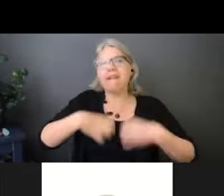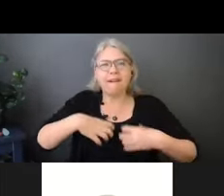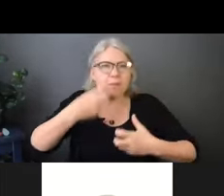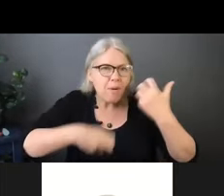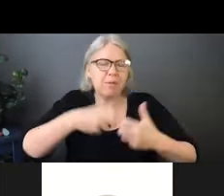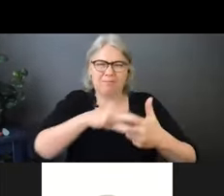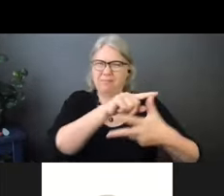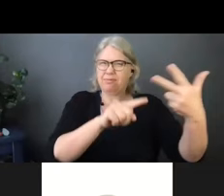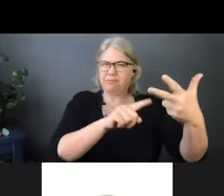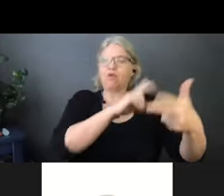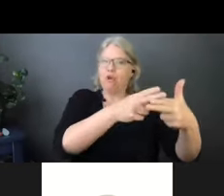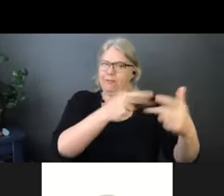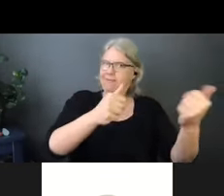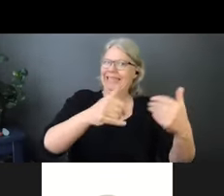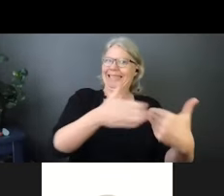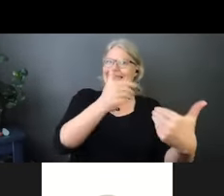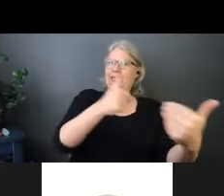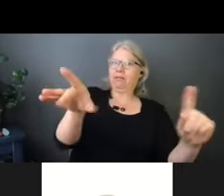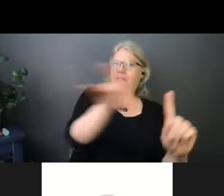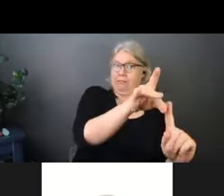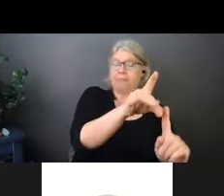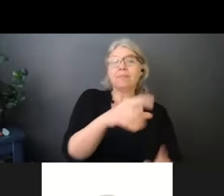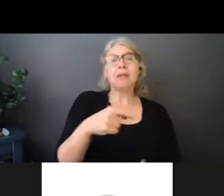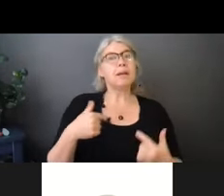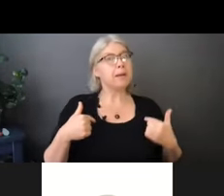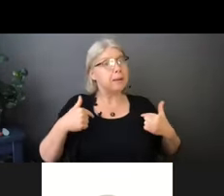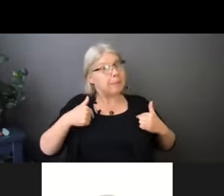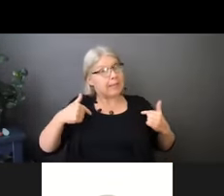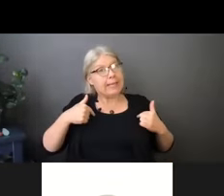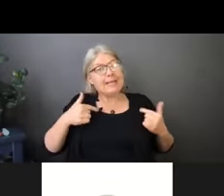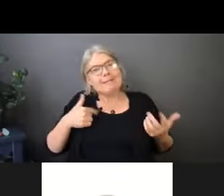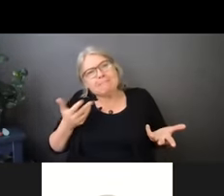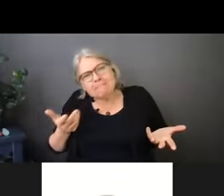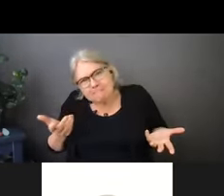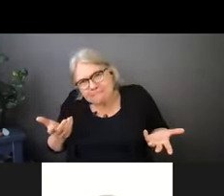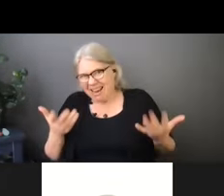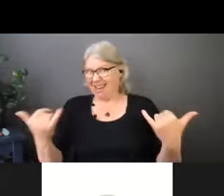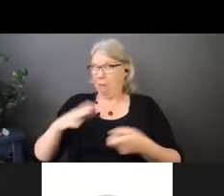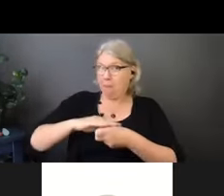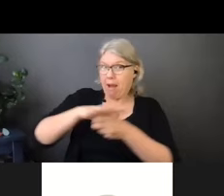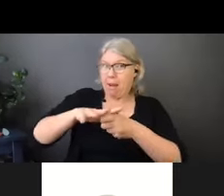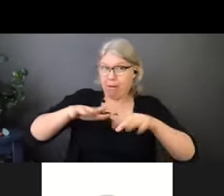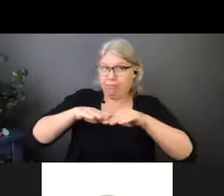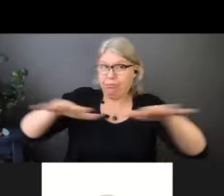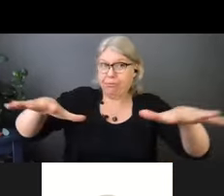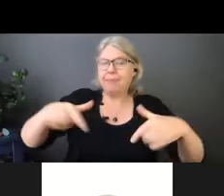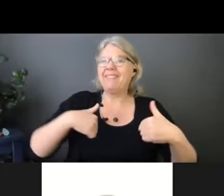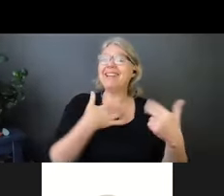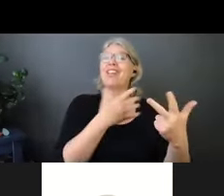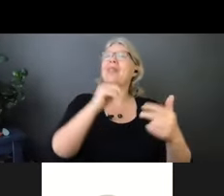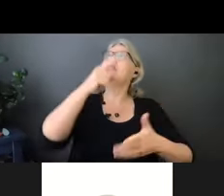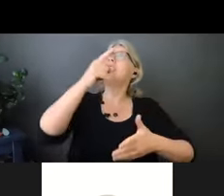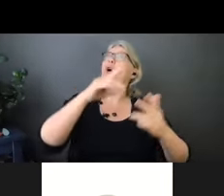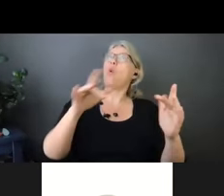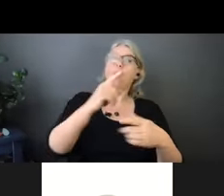feel that as our future moves forward in this pandemic, we're going to see that the definition of a